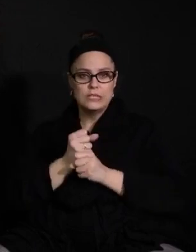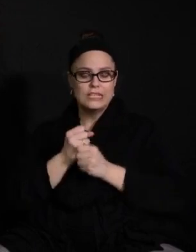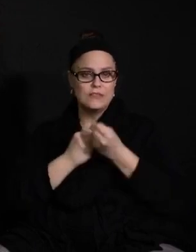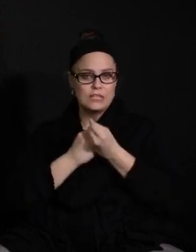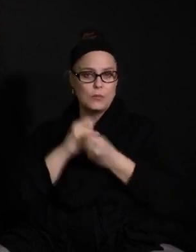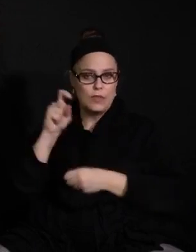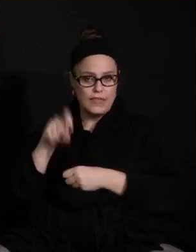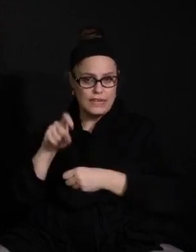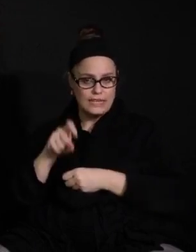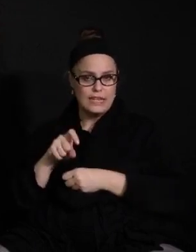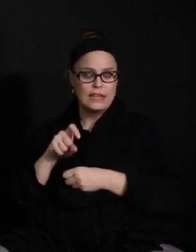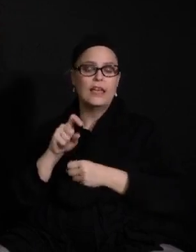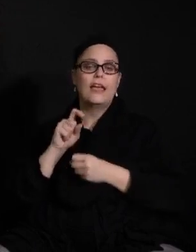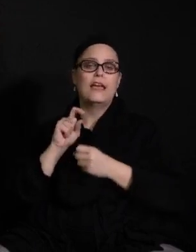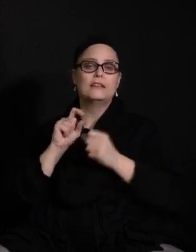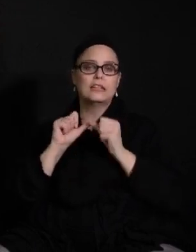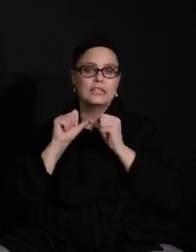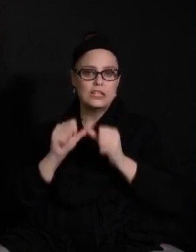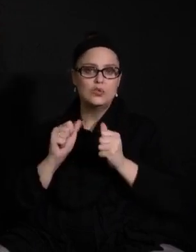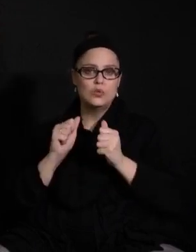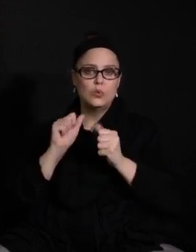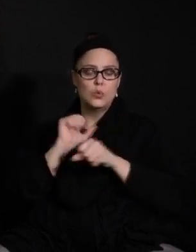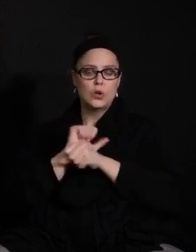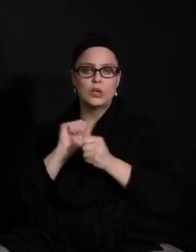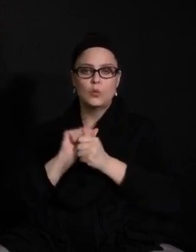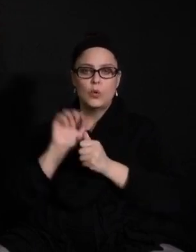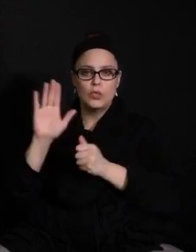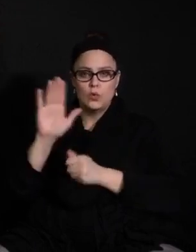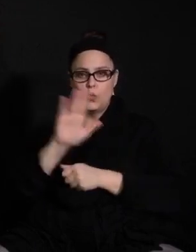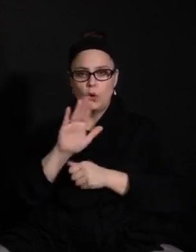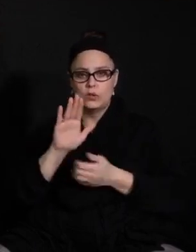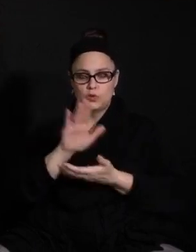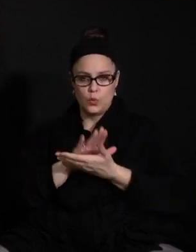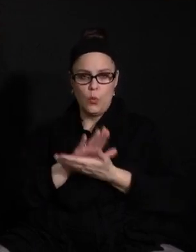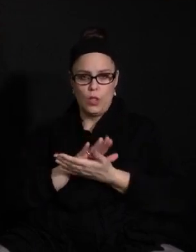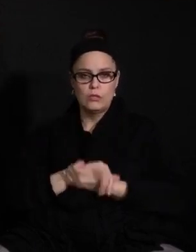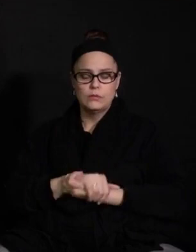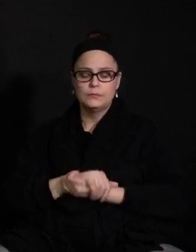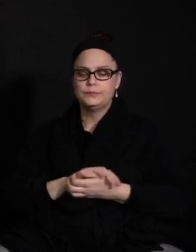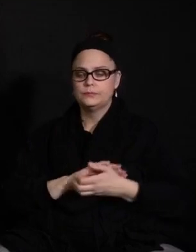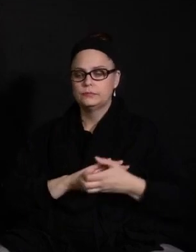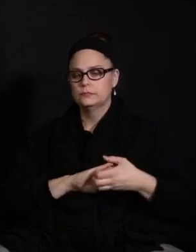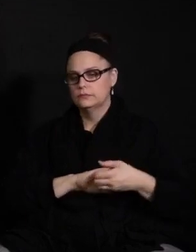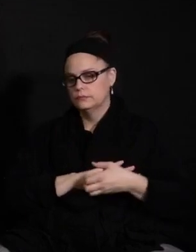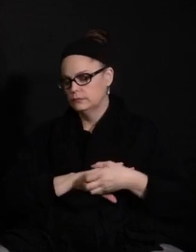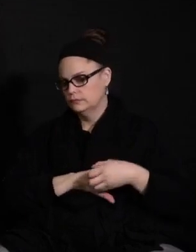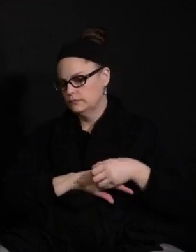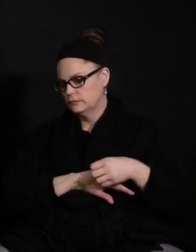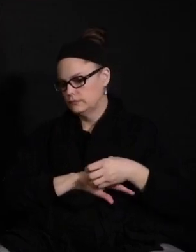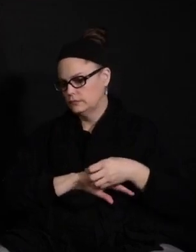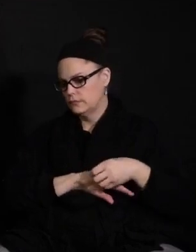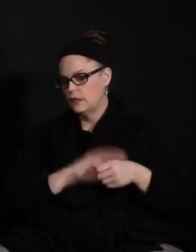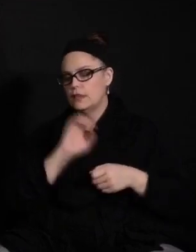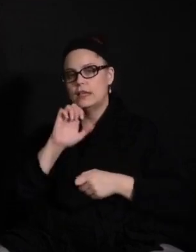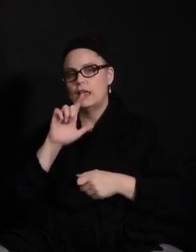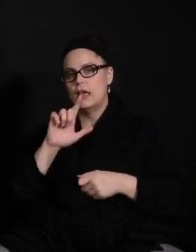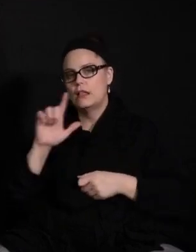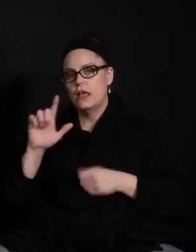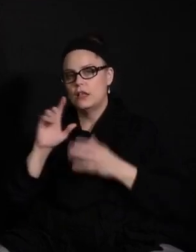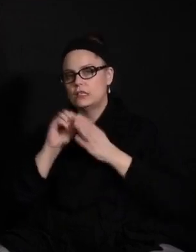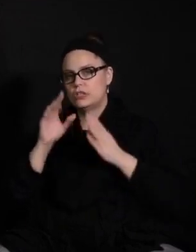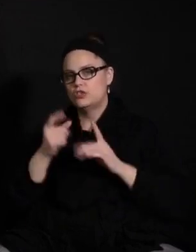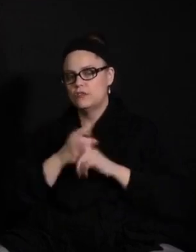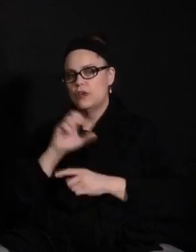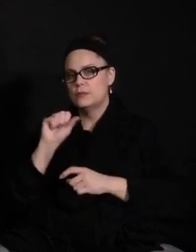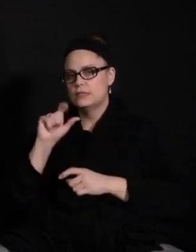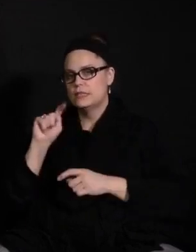we can manage the support for the students there. Great. Thank you, Hans. Next question is Eliza Tosher, ELL teacher at St.